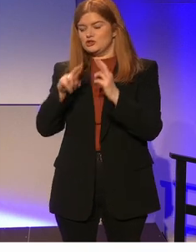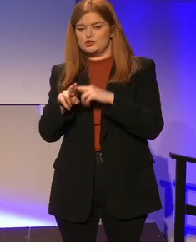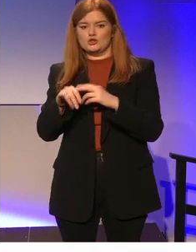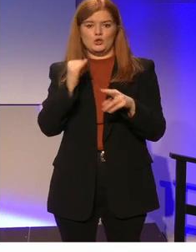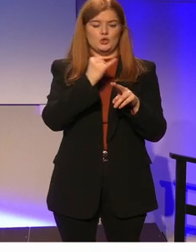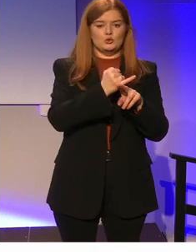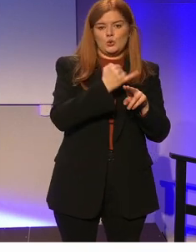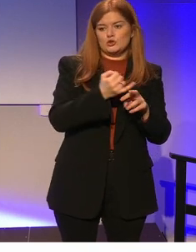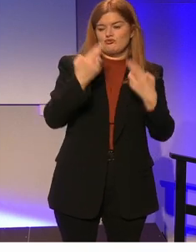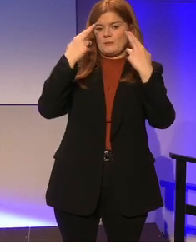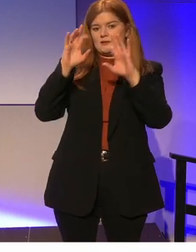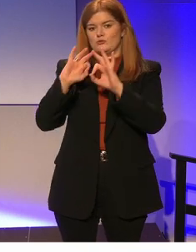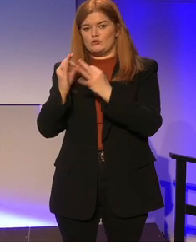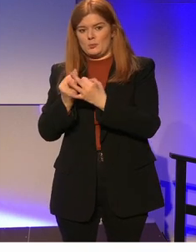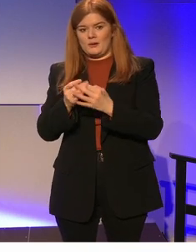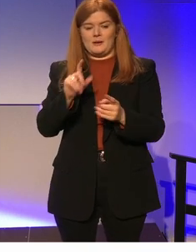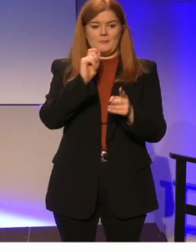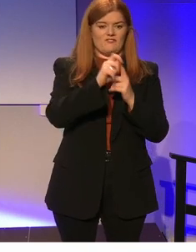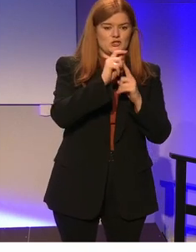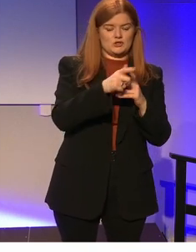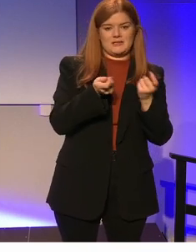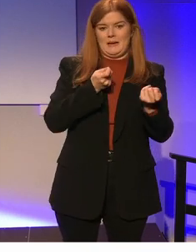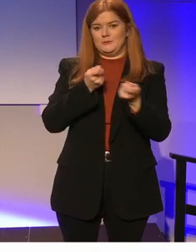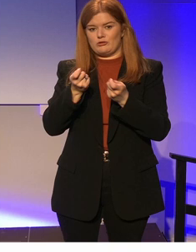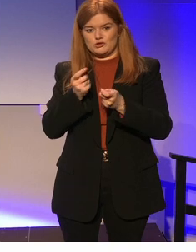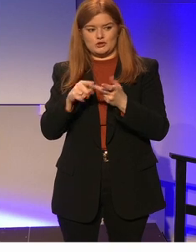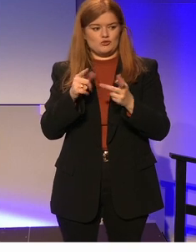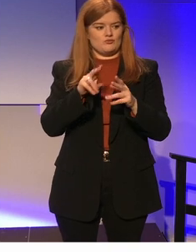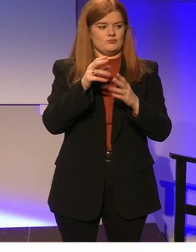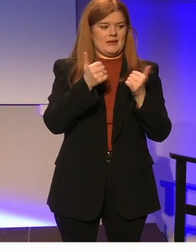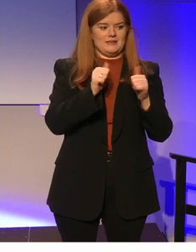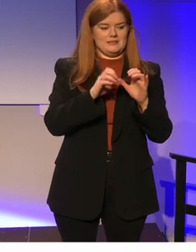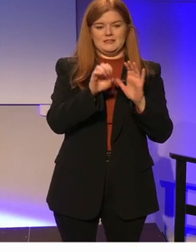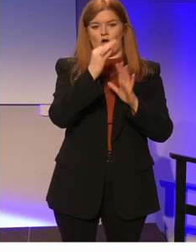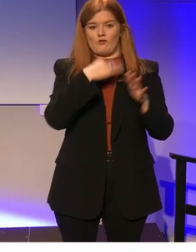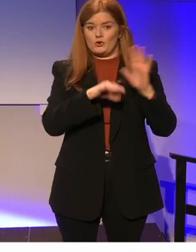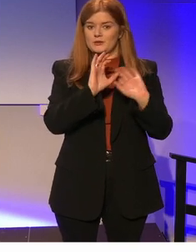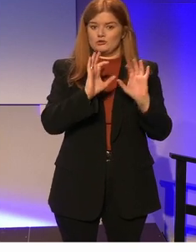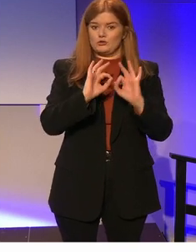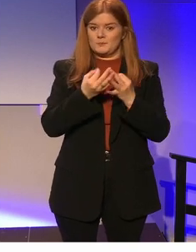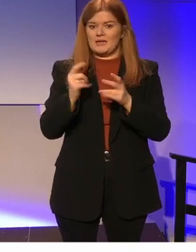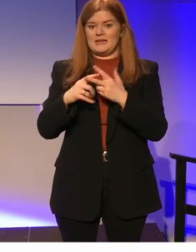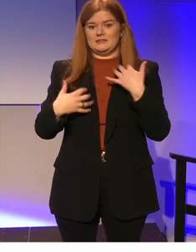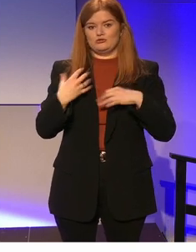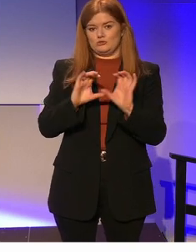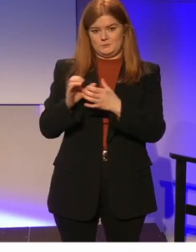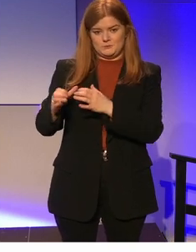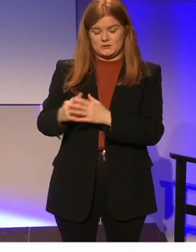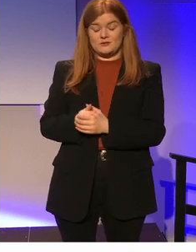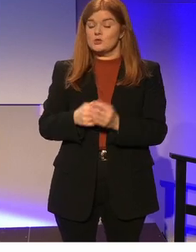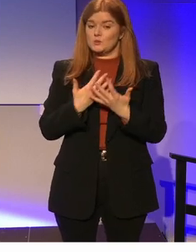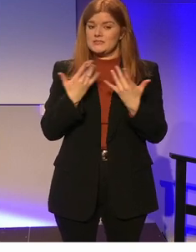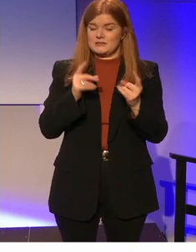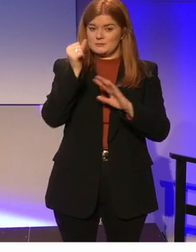bodies, education and the health sector, professionals and administrators, relevant statutory bodies and stakeholders. And a number of challenges